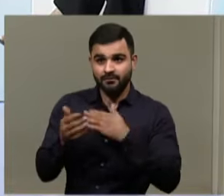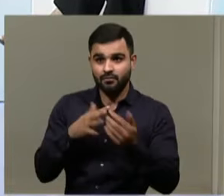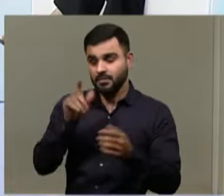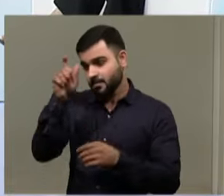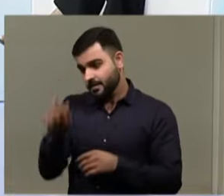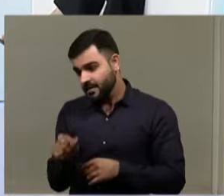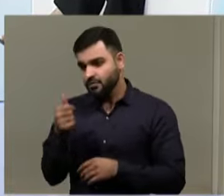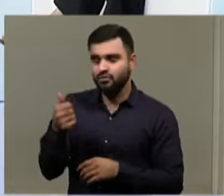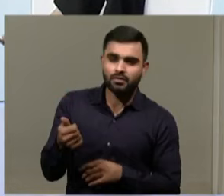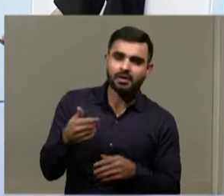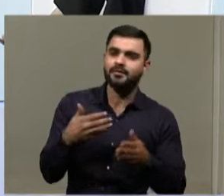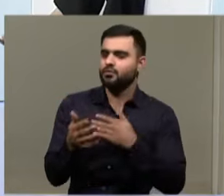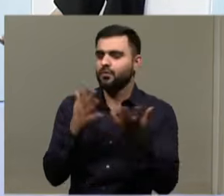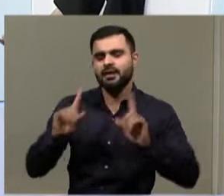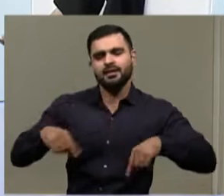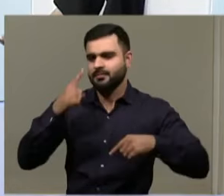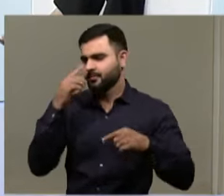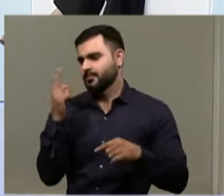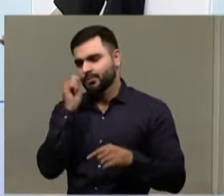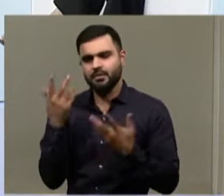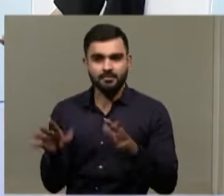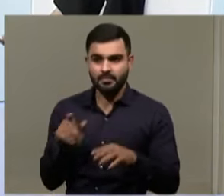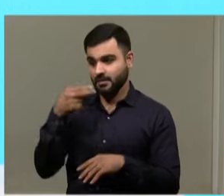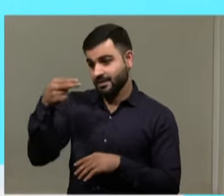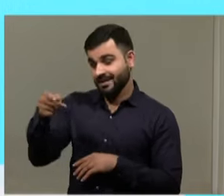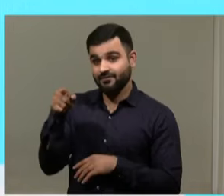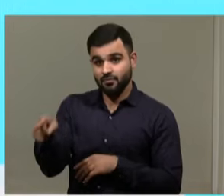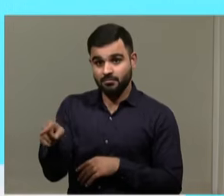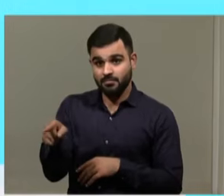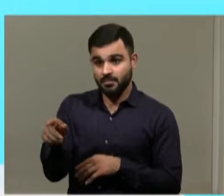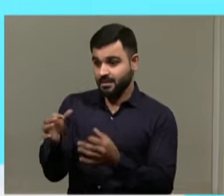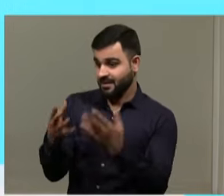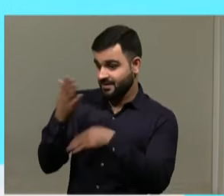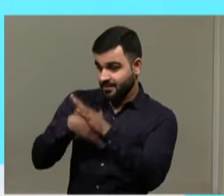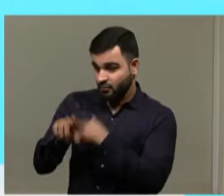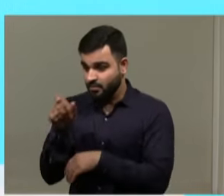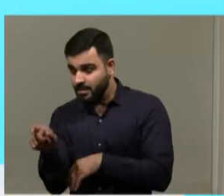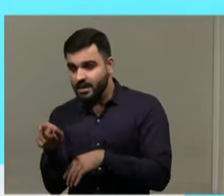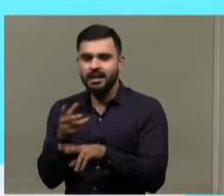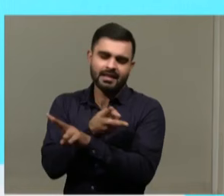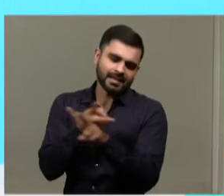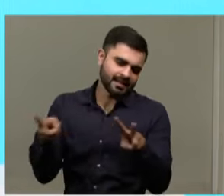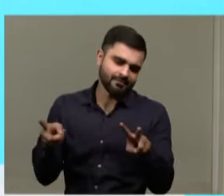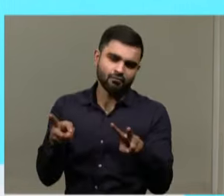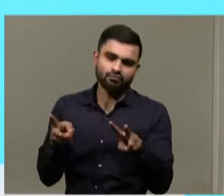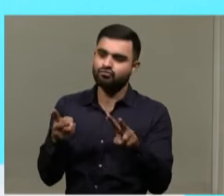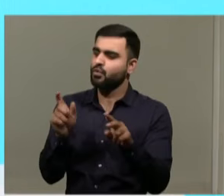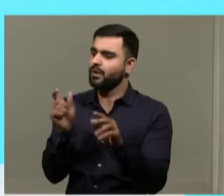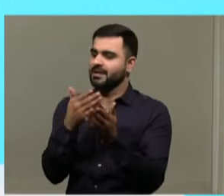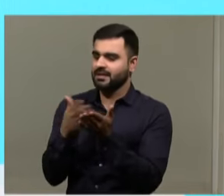gentleman on a wheelchair or a lady on a wheelchair. Then calling that person as specially abled and exceptionally abled and so on, taking away